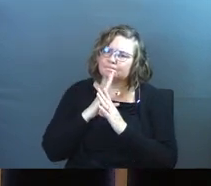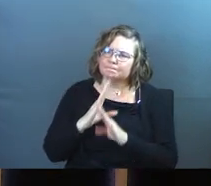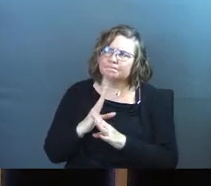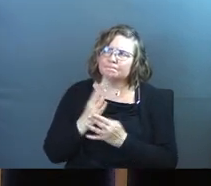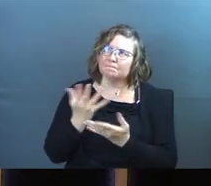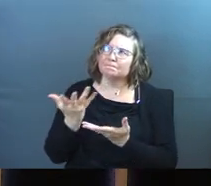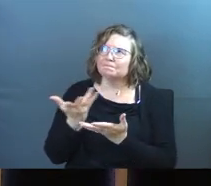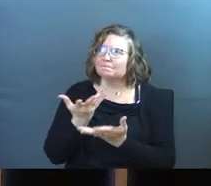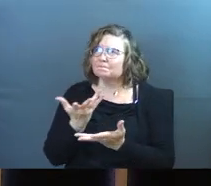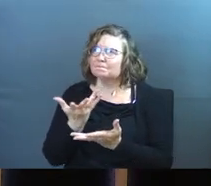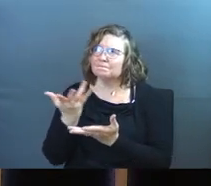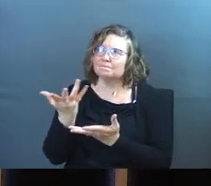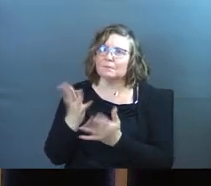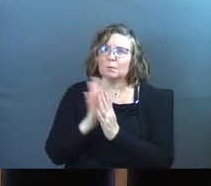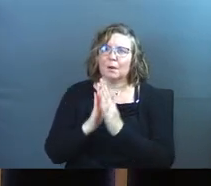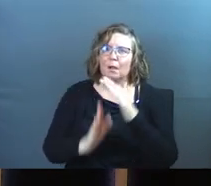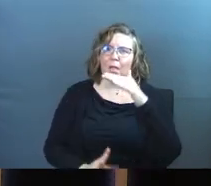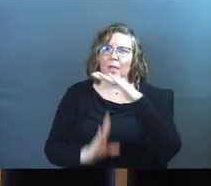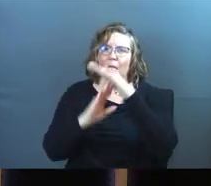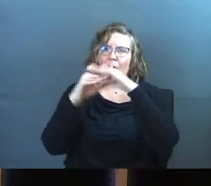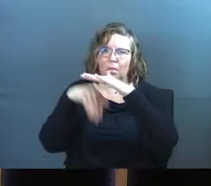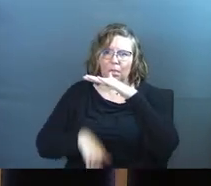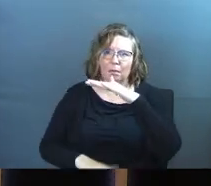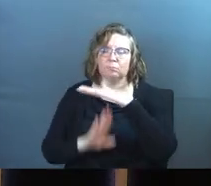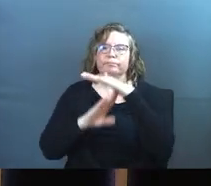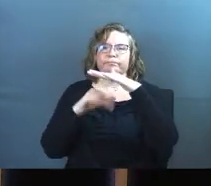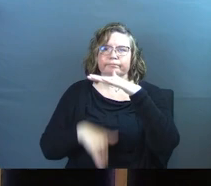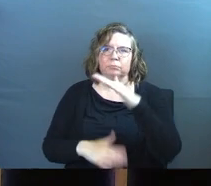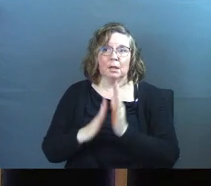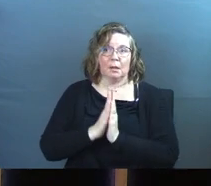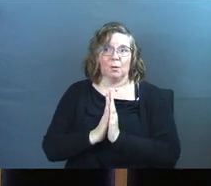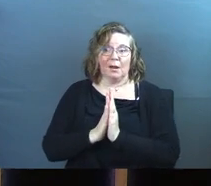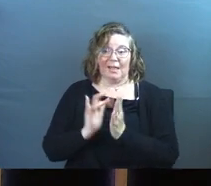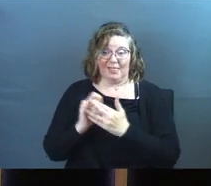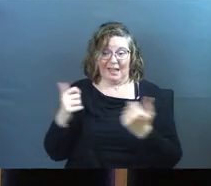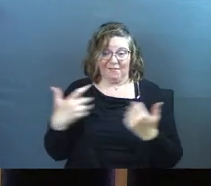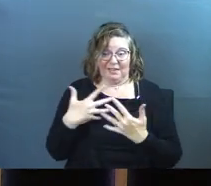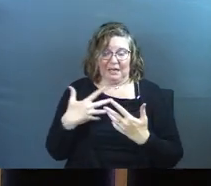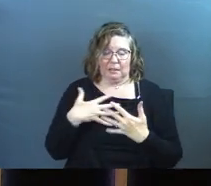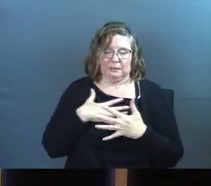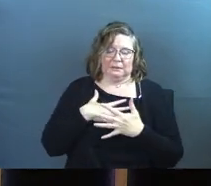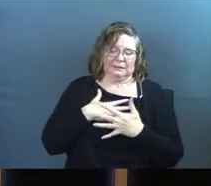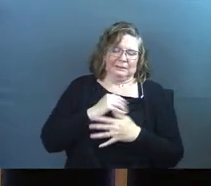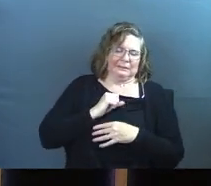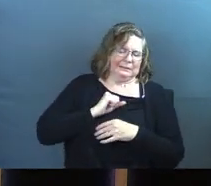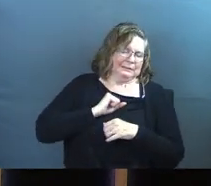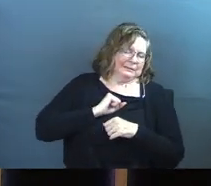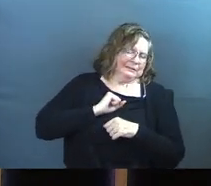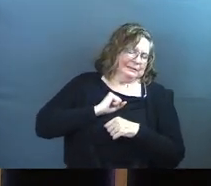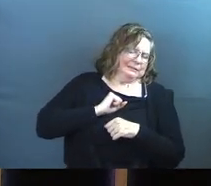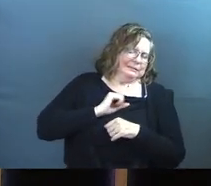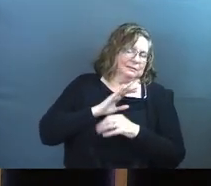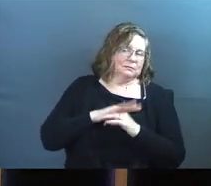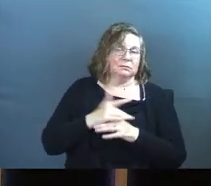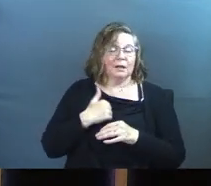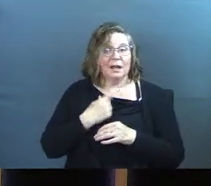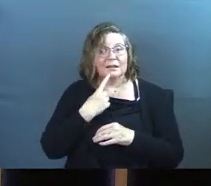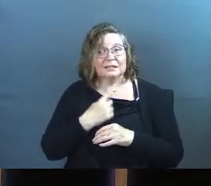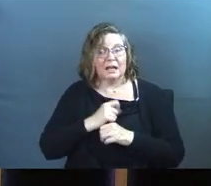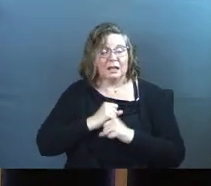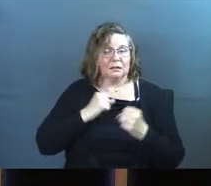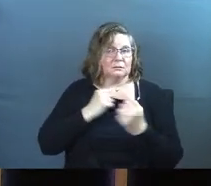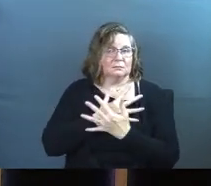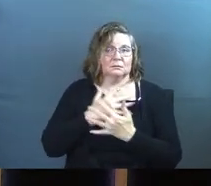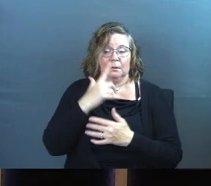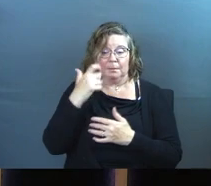it was all quiet. We felt like our prayers bounced off the ceiling. And that fear, it haunts us. And I say it